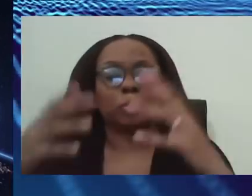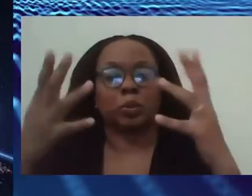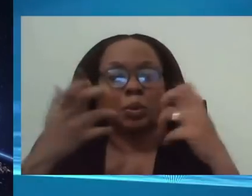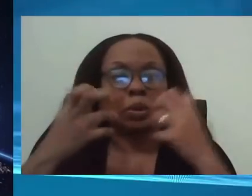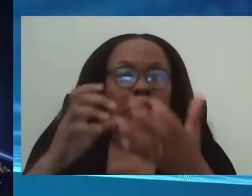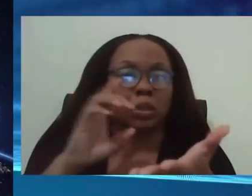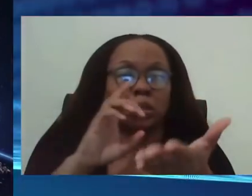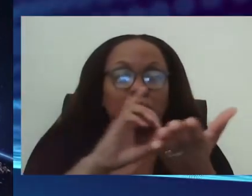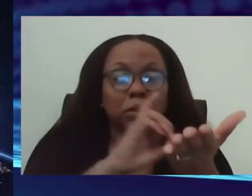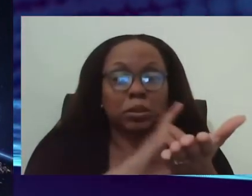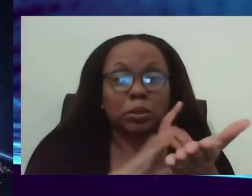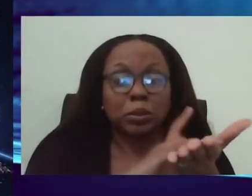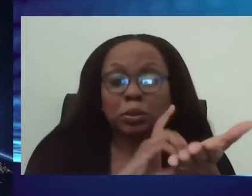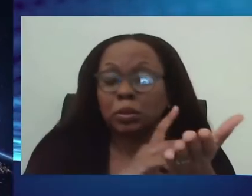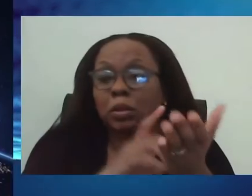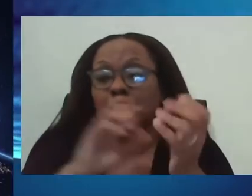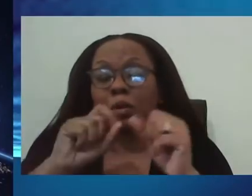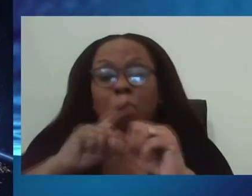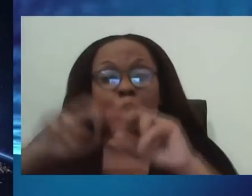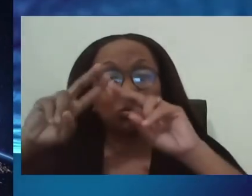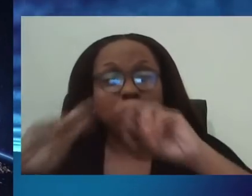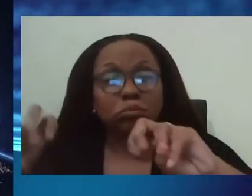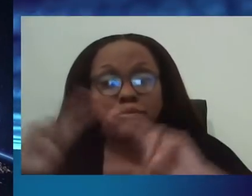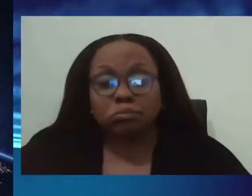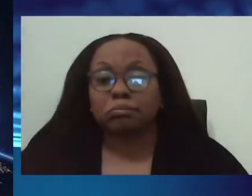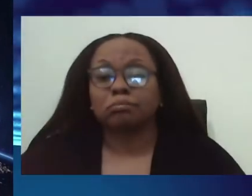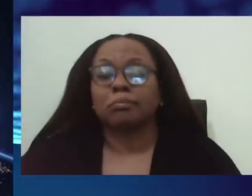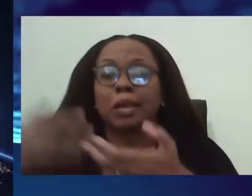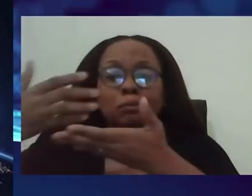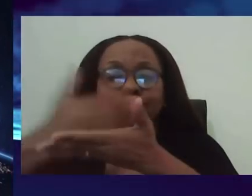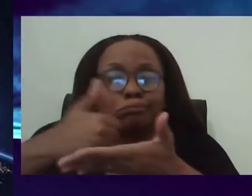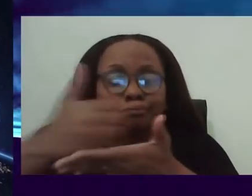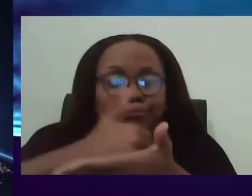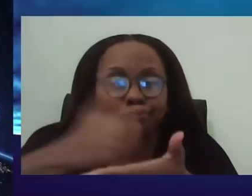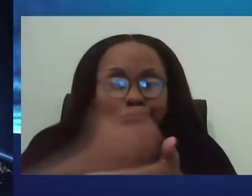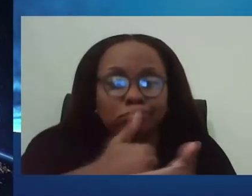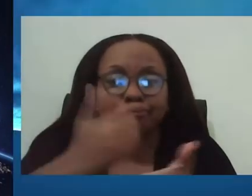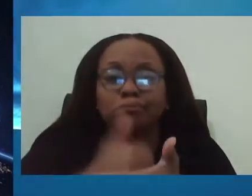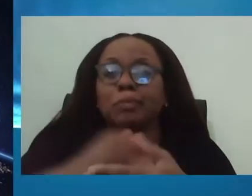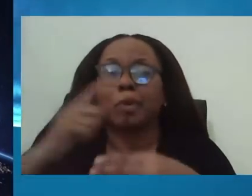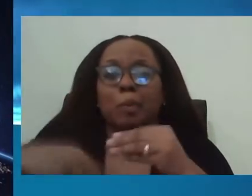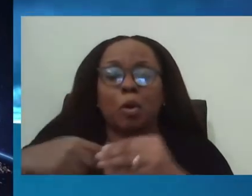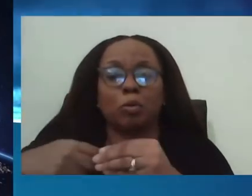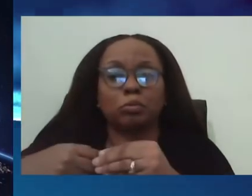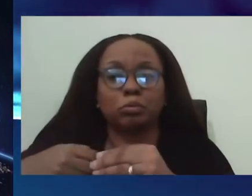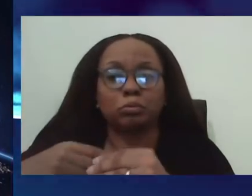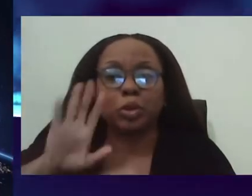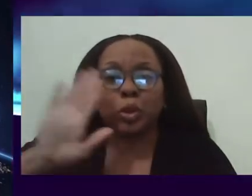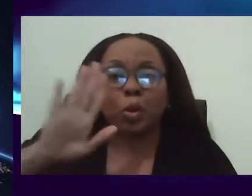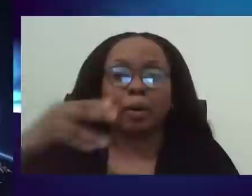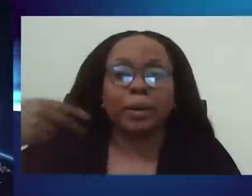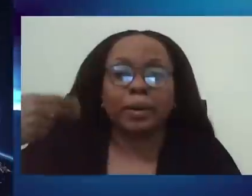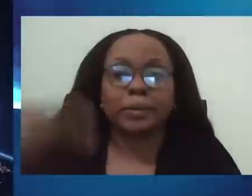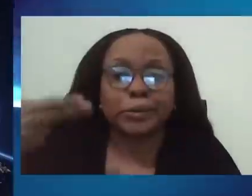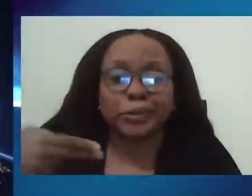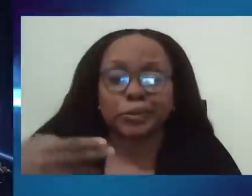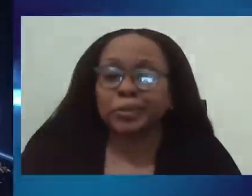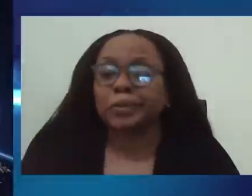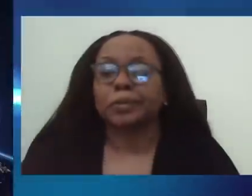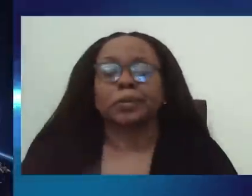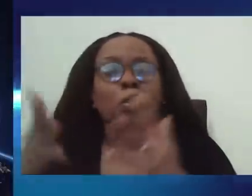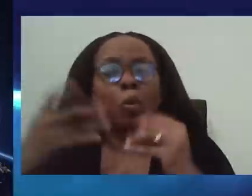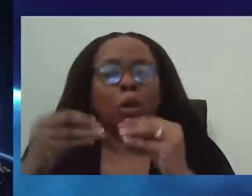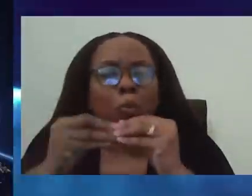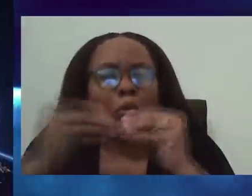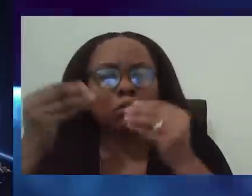um, you know, do more in-depth history taking, be able to provide an examination and really sit down and get that one-to-one great detail from